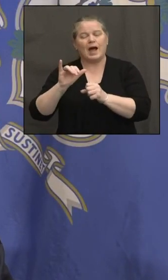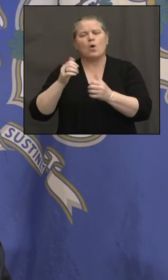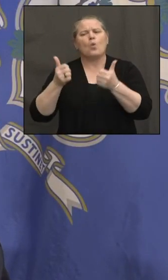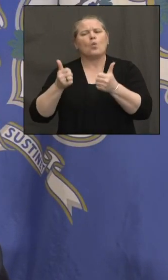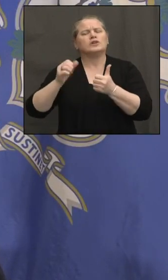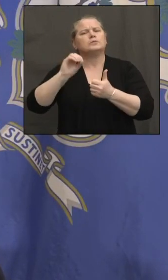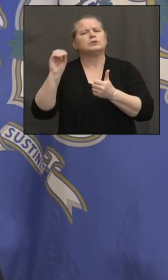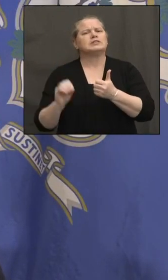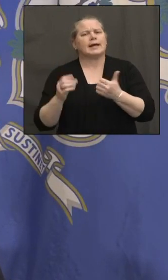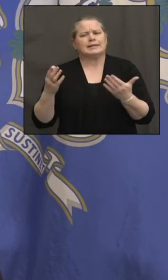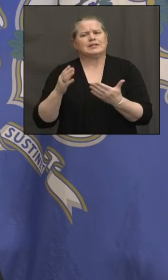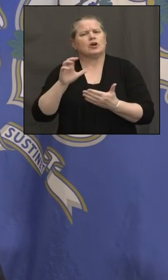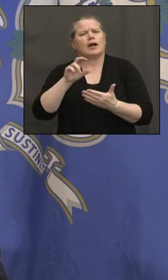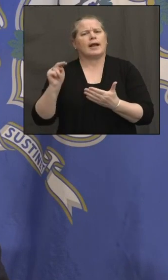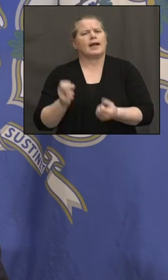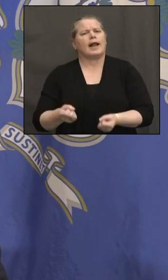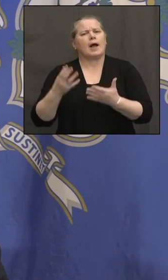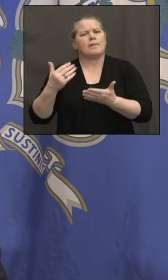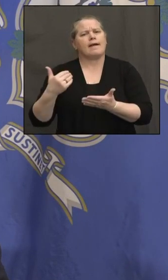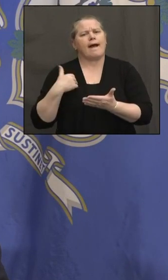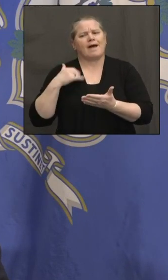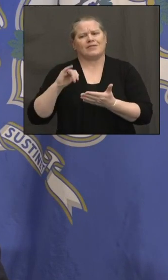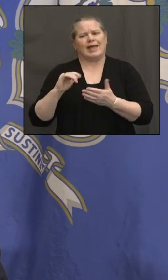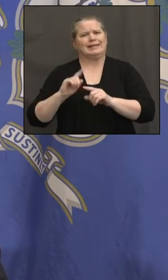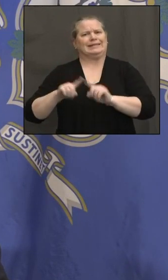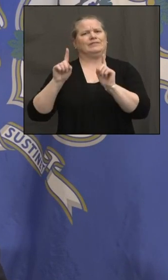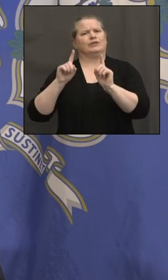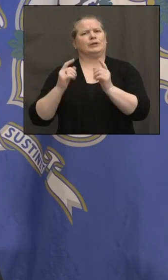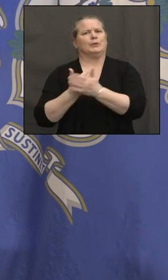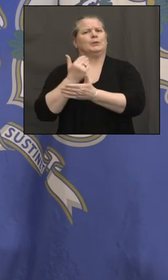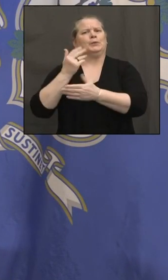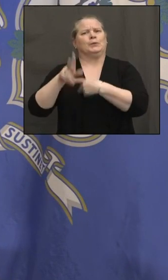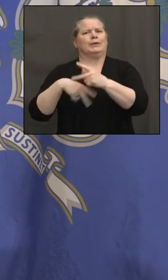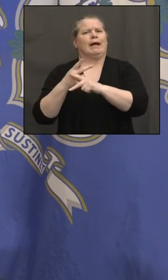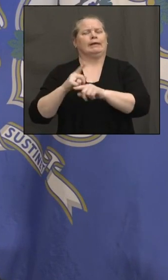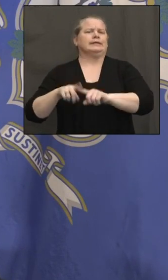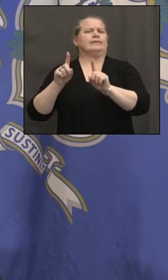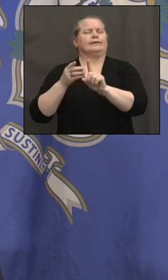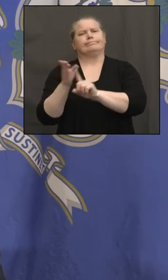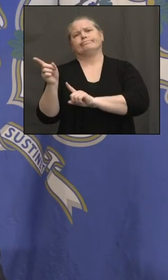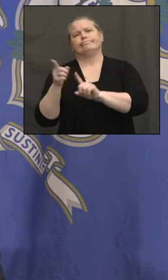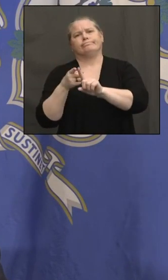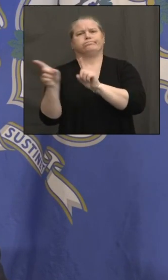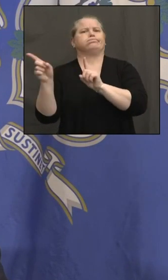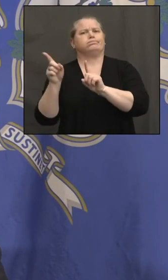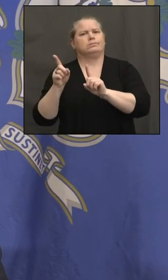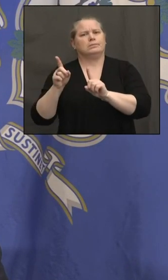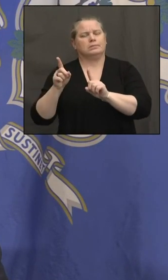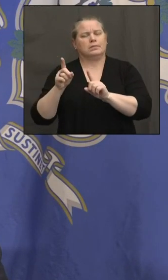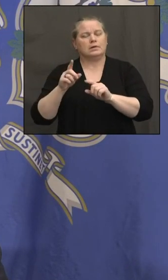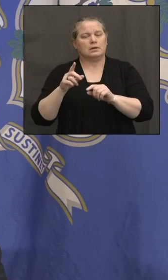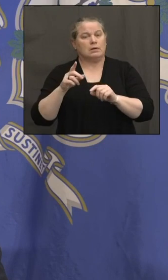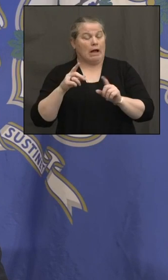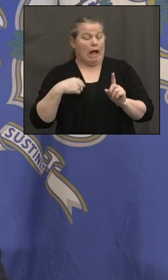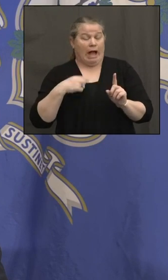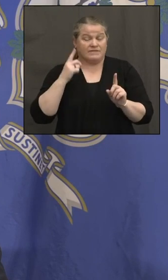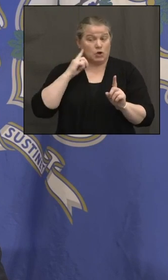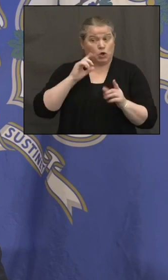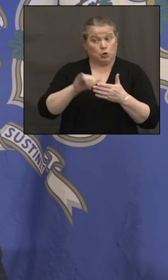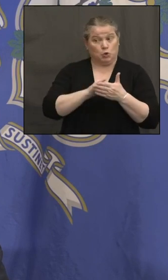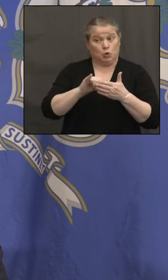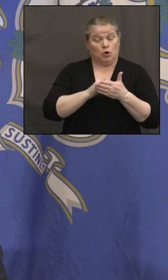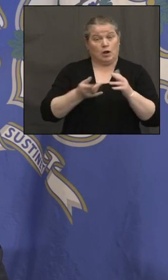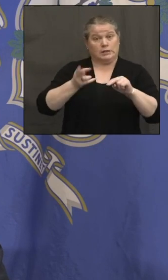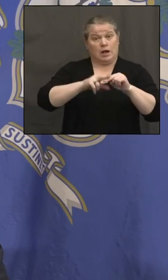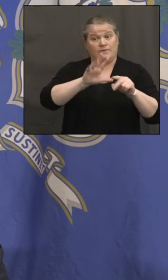I don't think we really know. We're not really doing as much genetic sequences as we could. Josh, anything else to add on